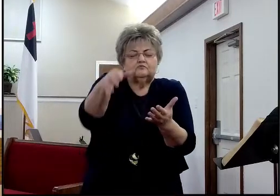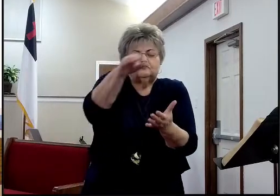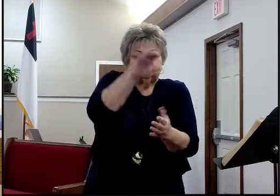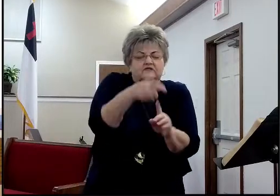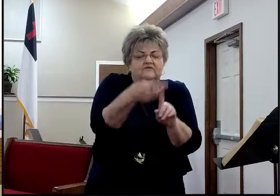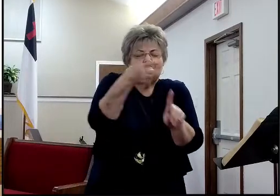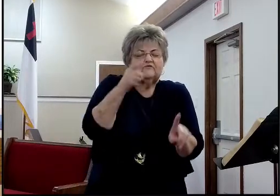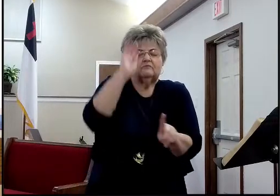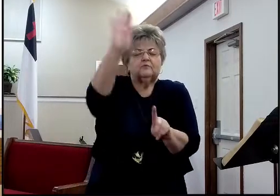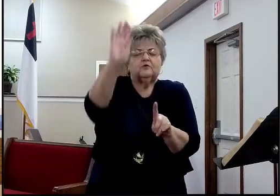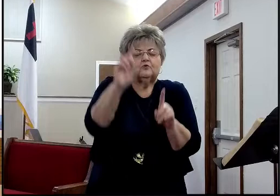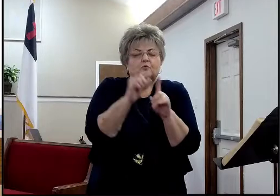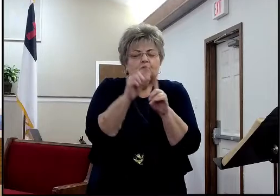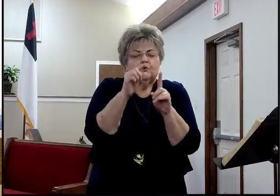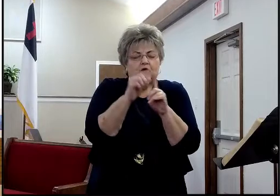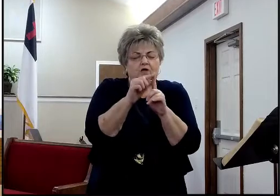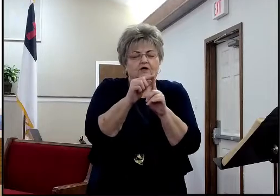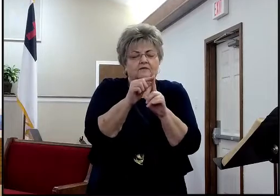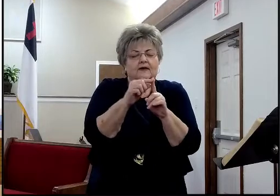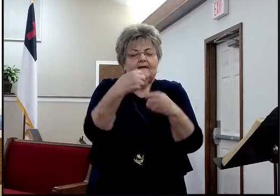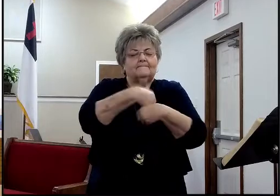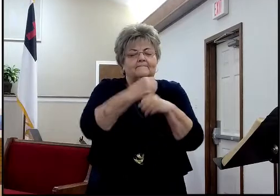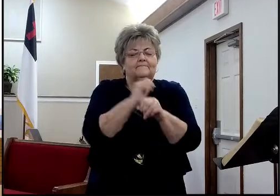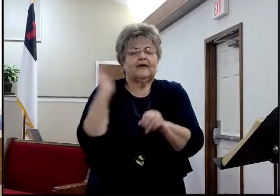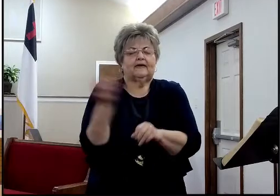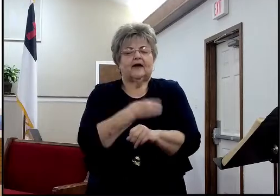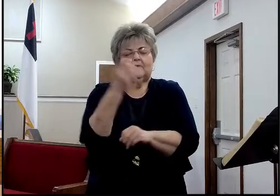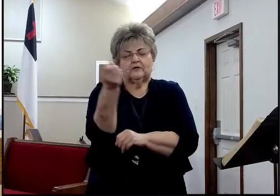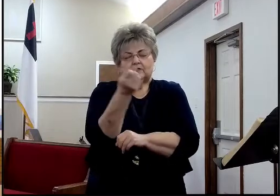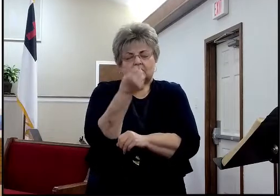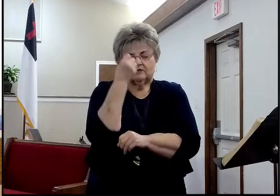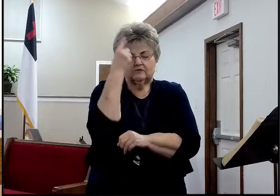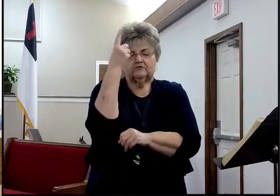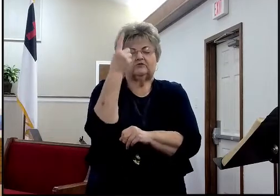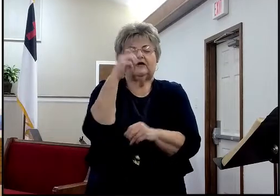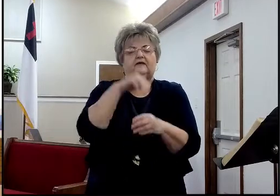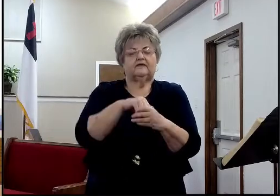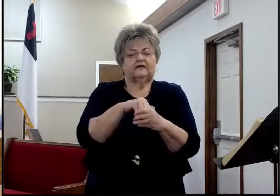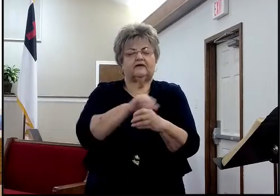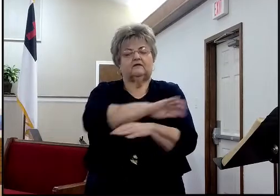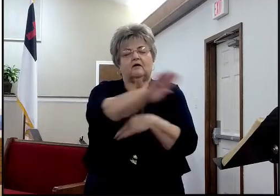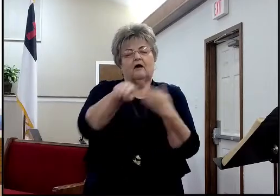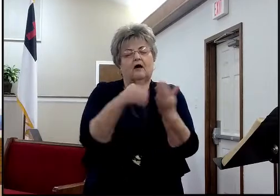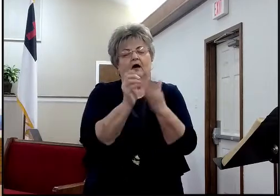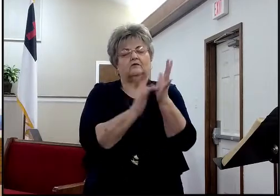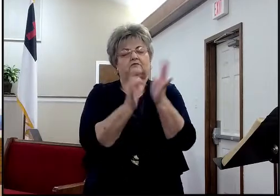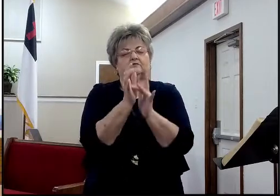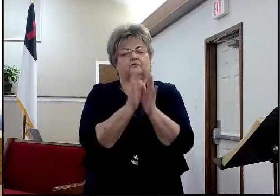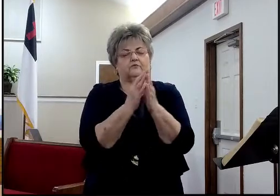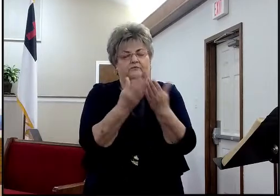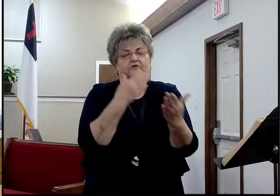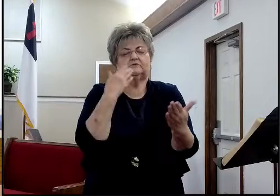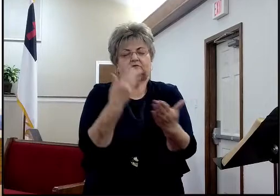Lord, to be able to apply to our life and to deepen our understanding of the rest of Scripture. And we pray these things in Jesus' name. Amen.